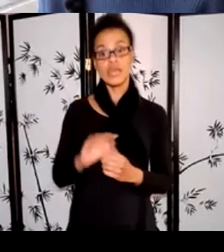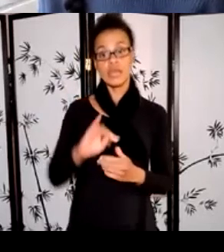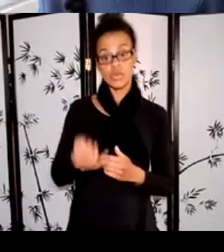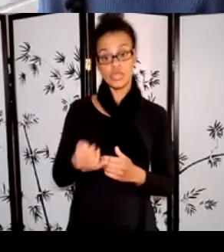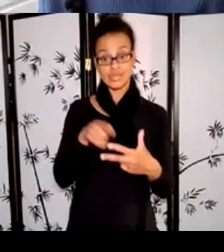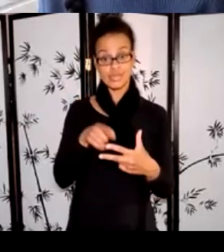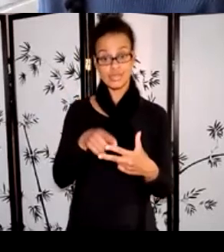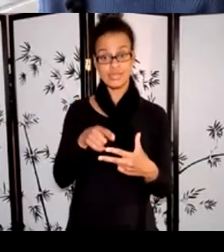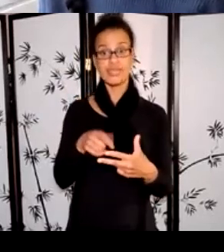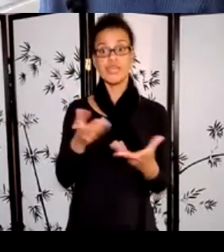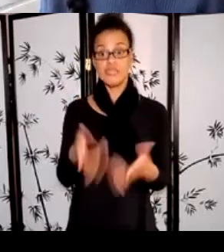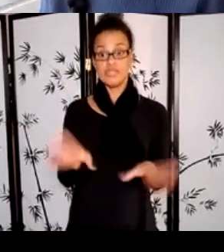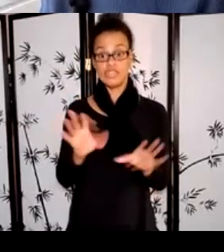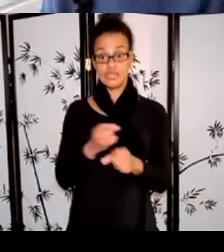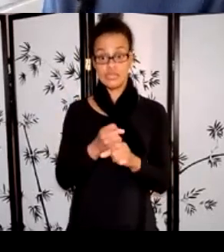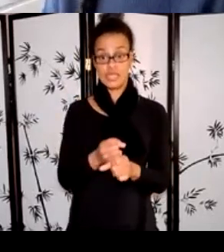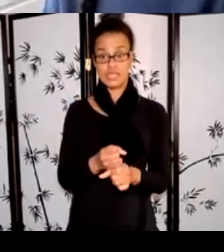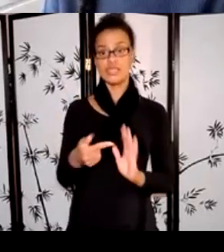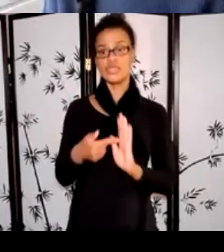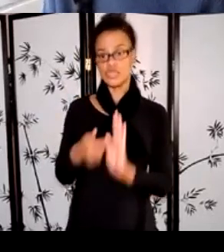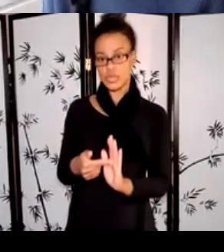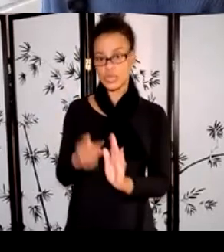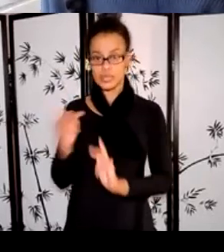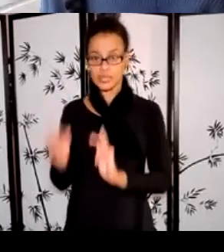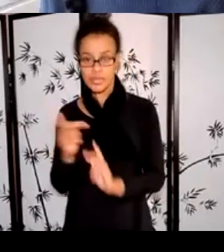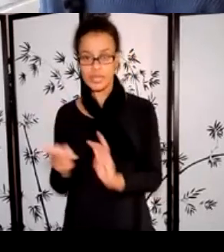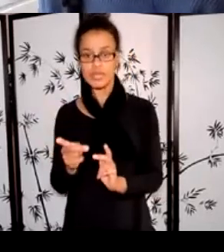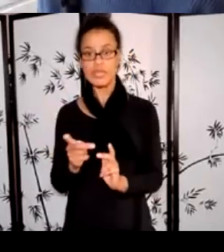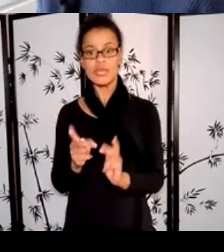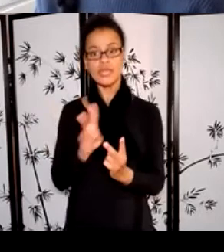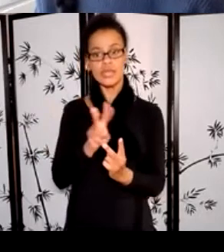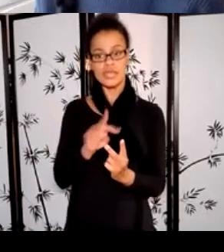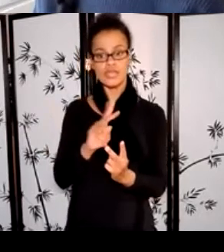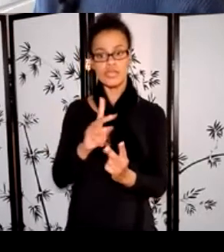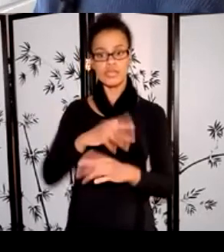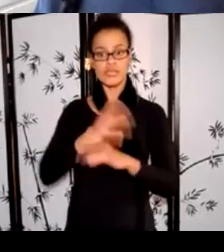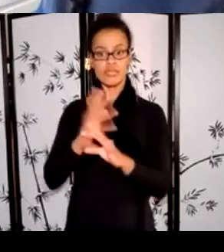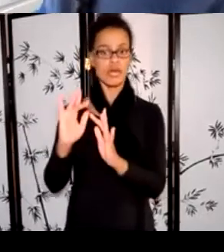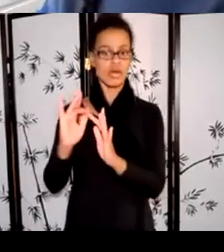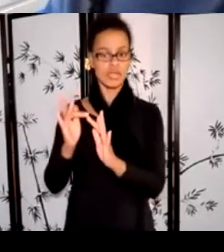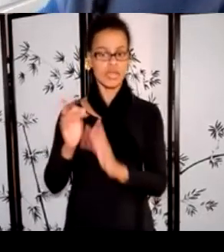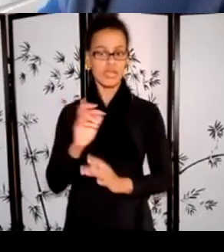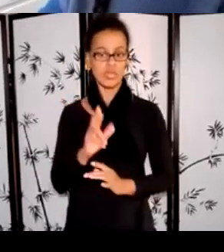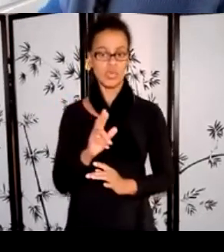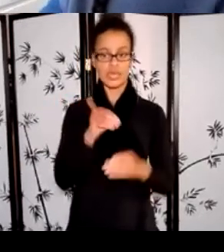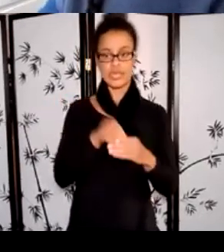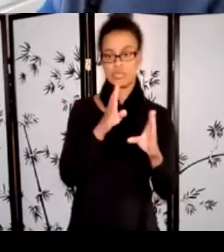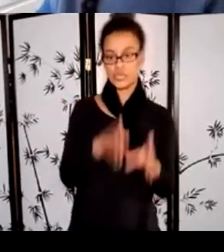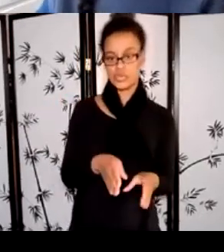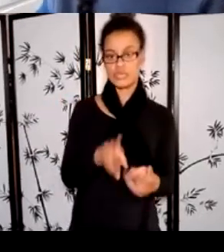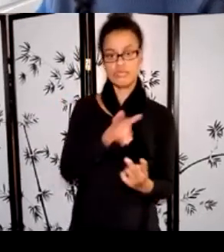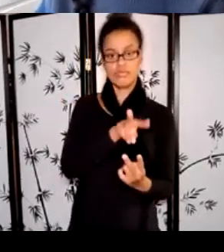audience or the general public, either online or in person, as part of the project timeline and goals for this grant application.